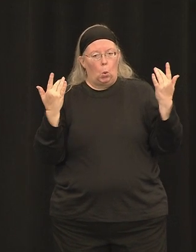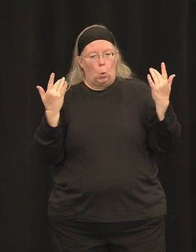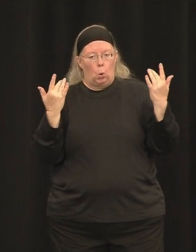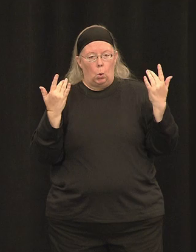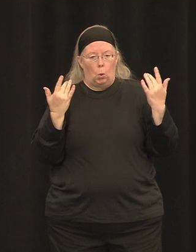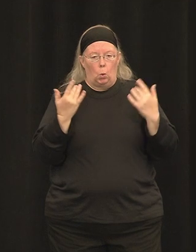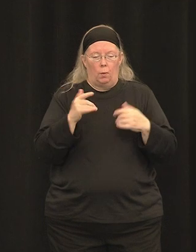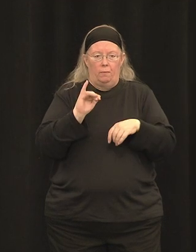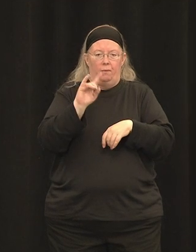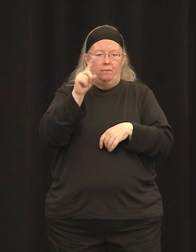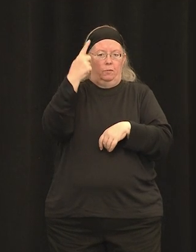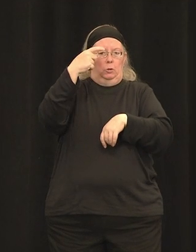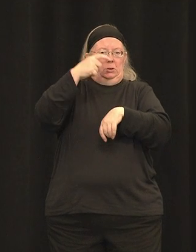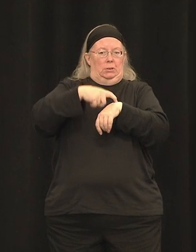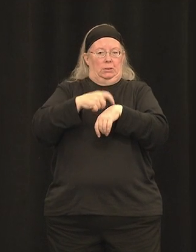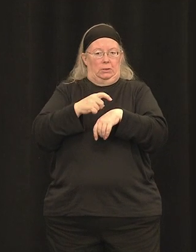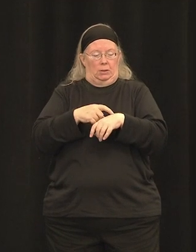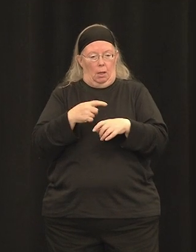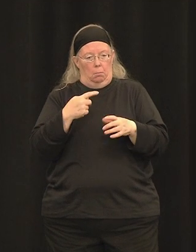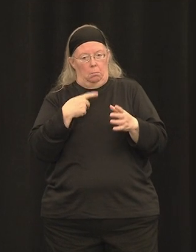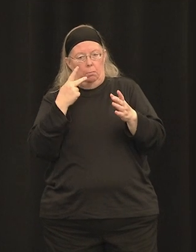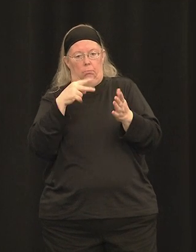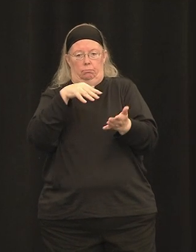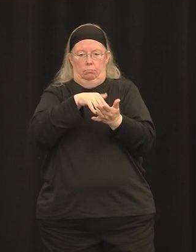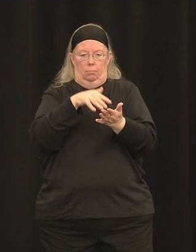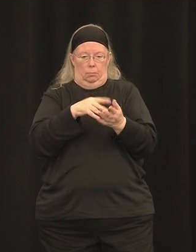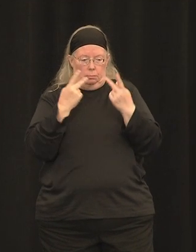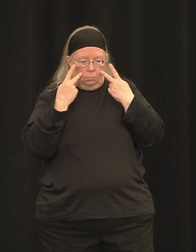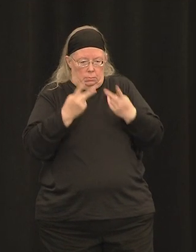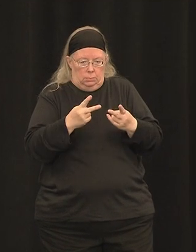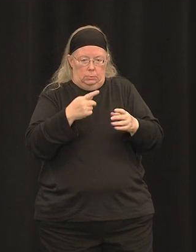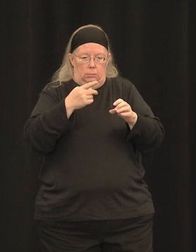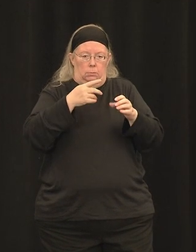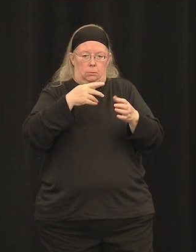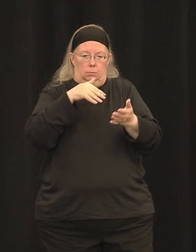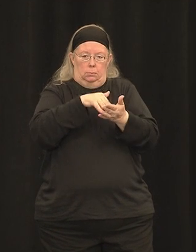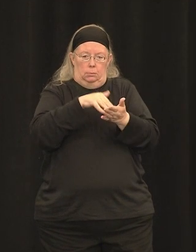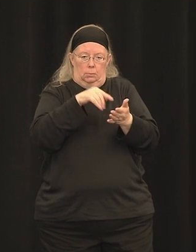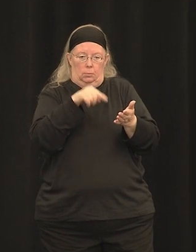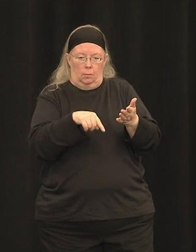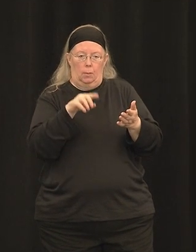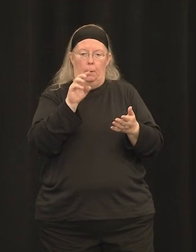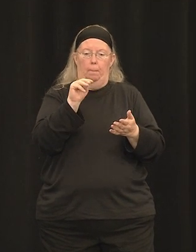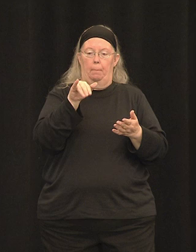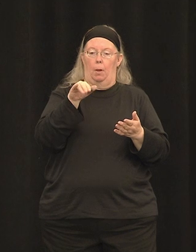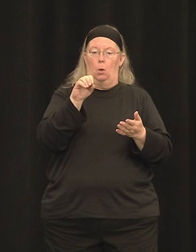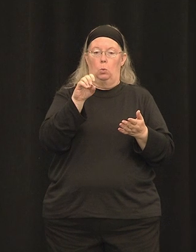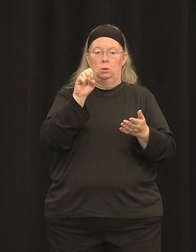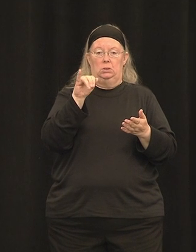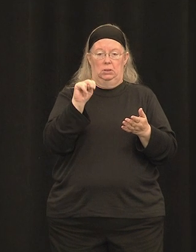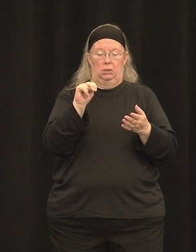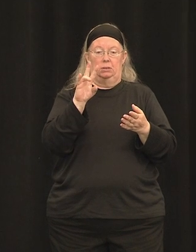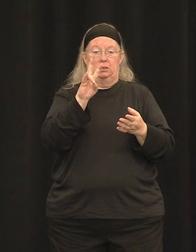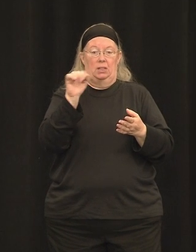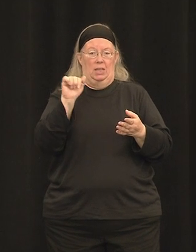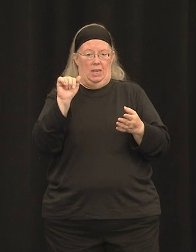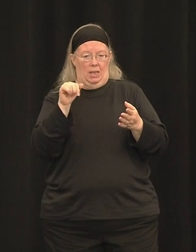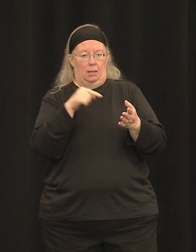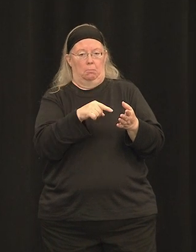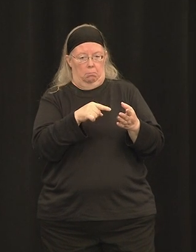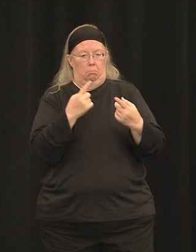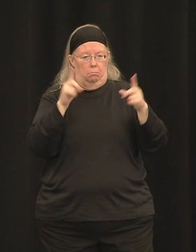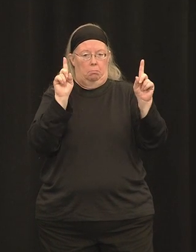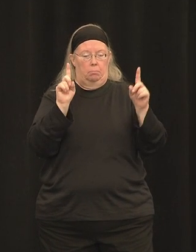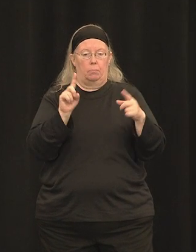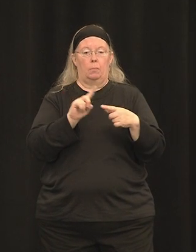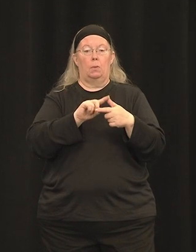mediated myosin 7a expression in a monkey retina. So very exciting. The next thing we asked was, how much myosin 7a